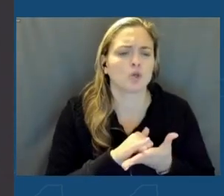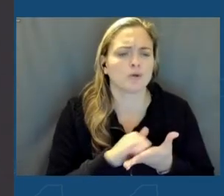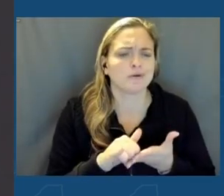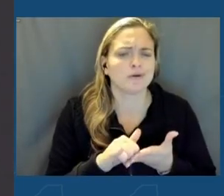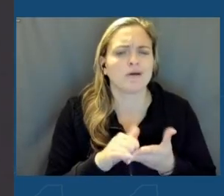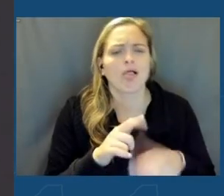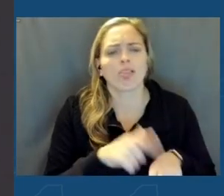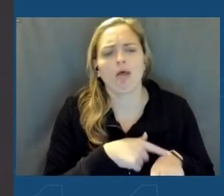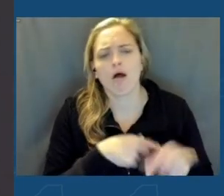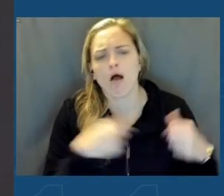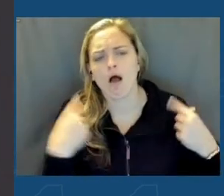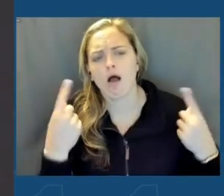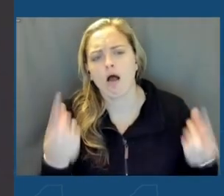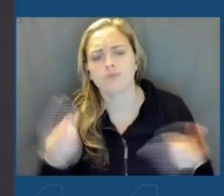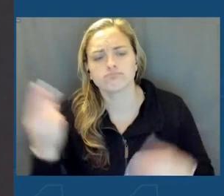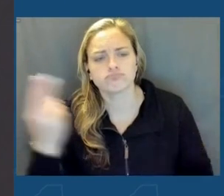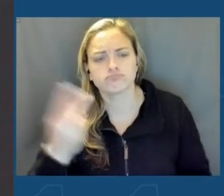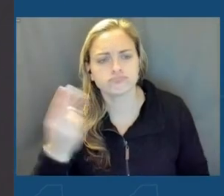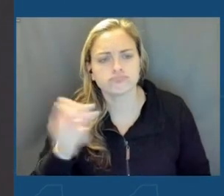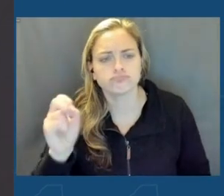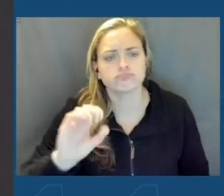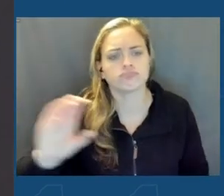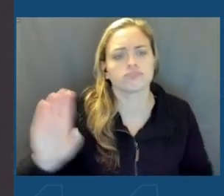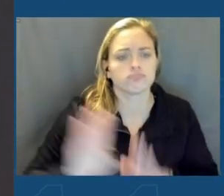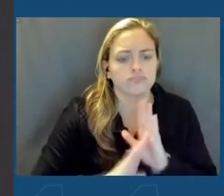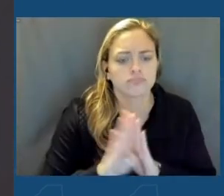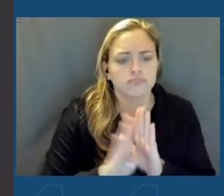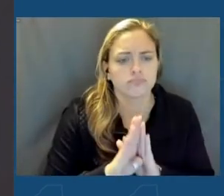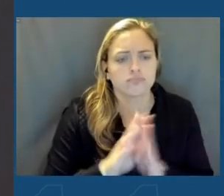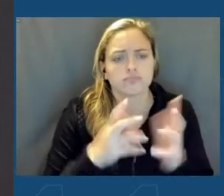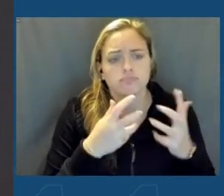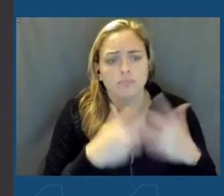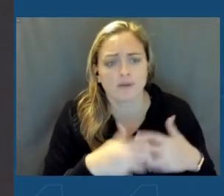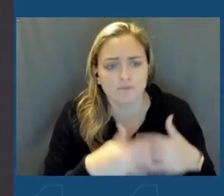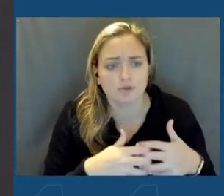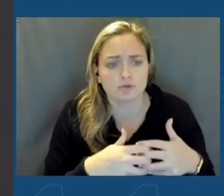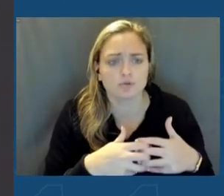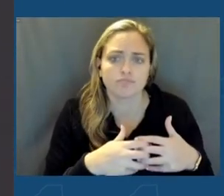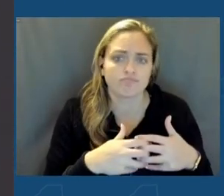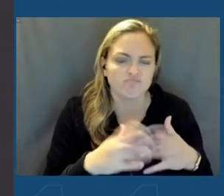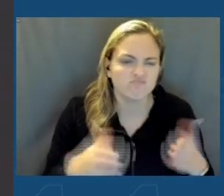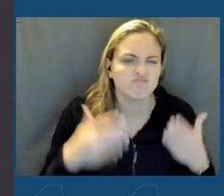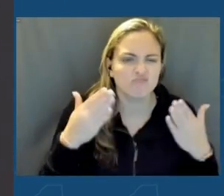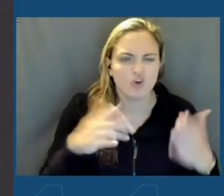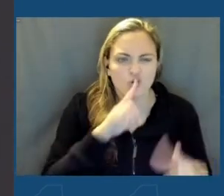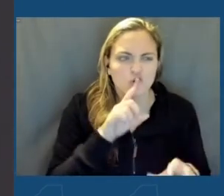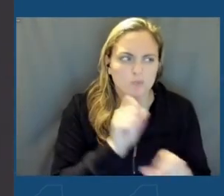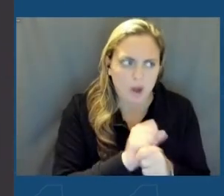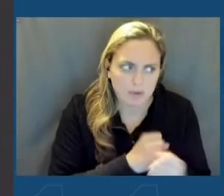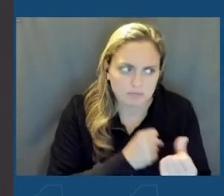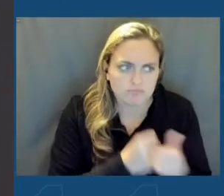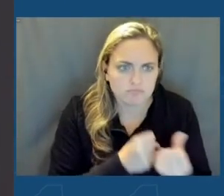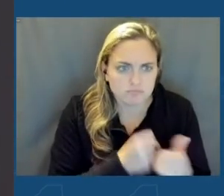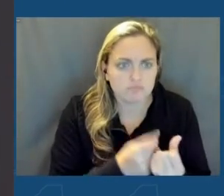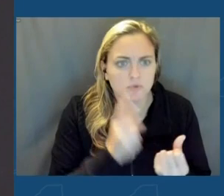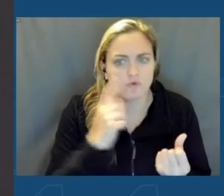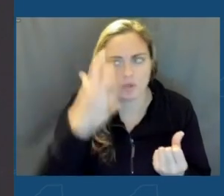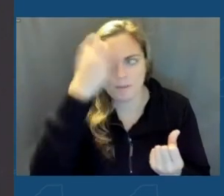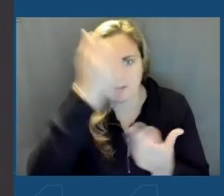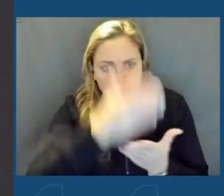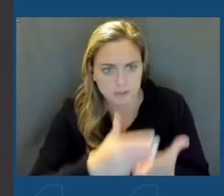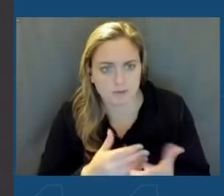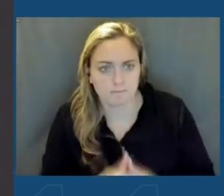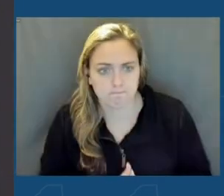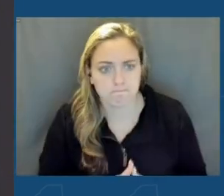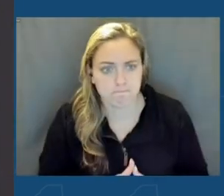has a long history of semiconductor development and manufacturing and offers promising opportunity for the memory sector.